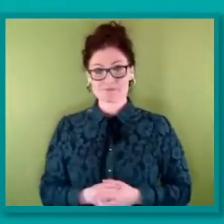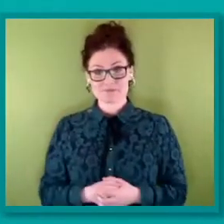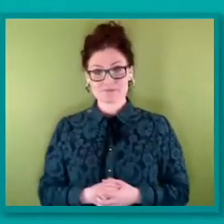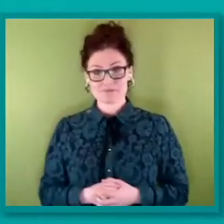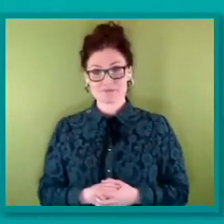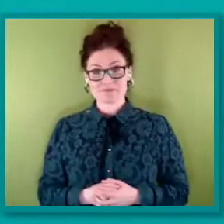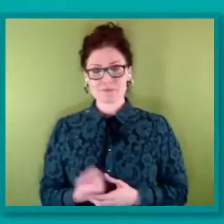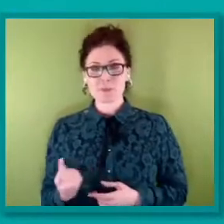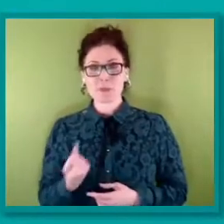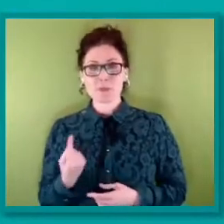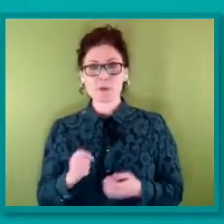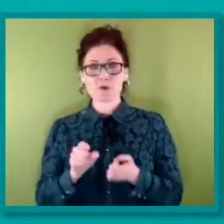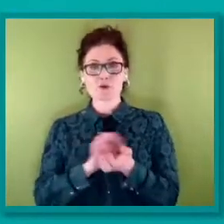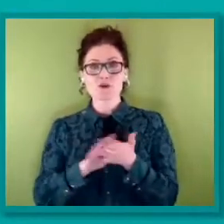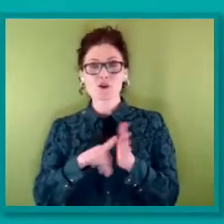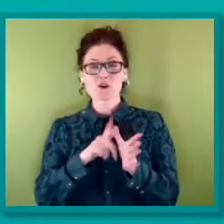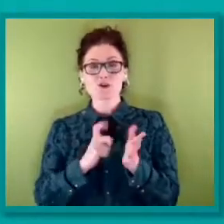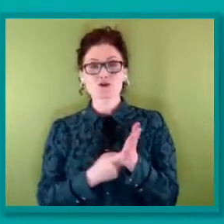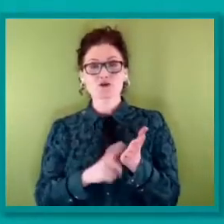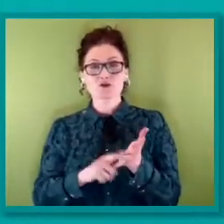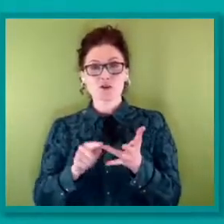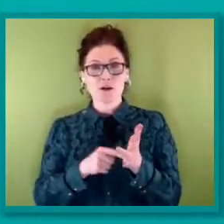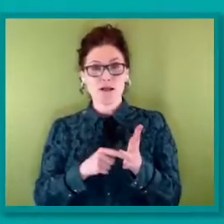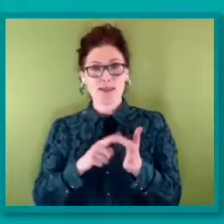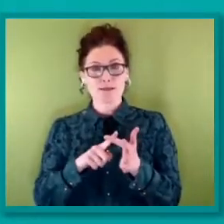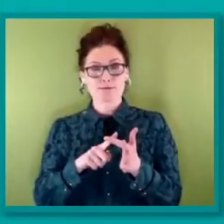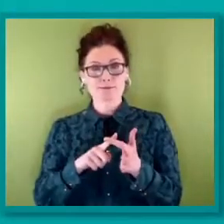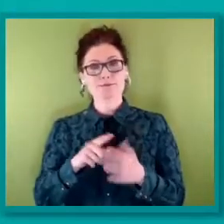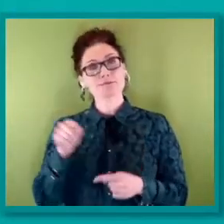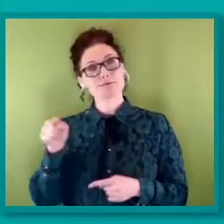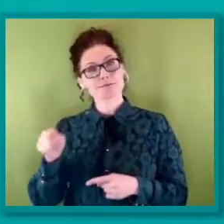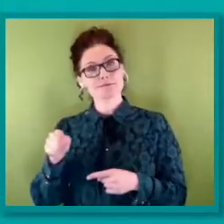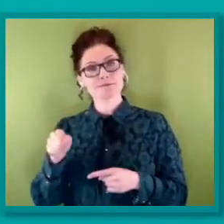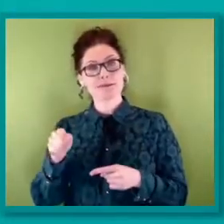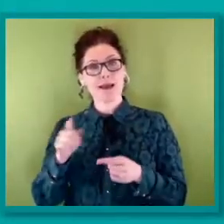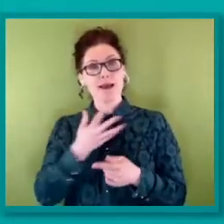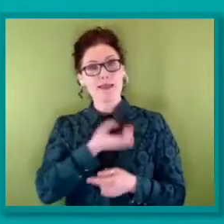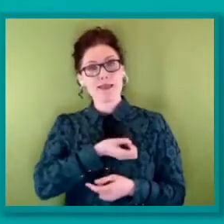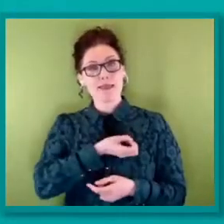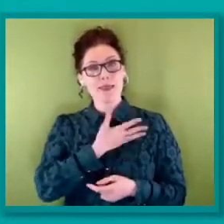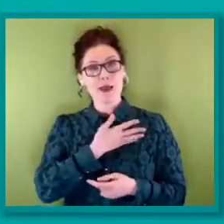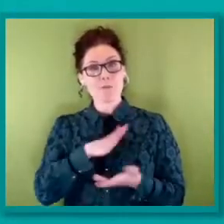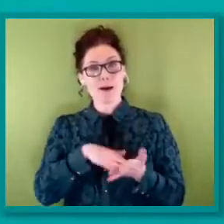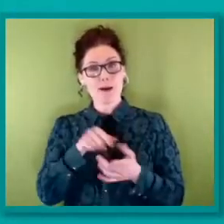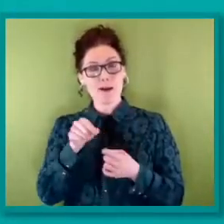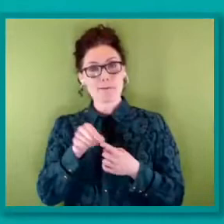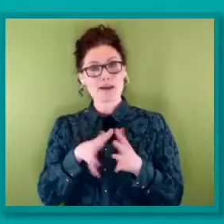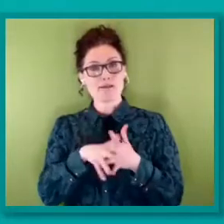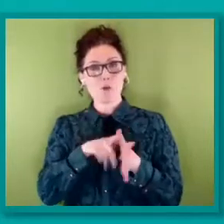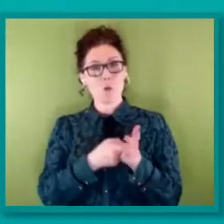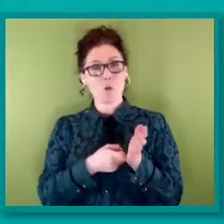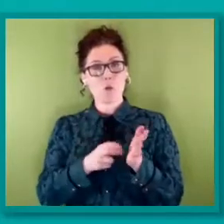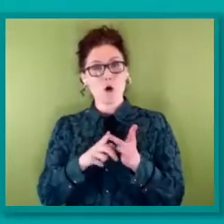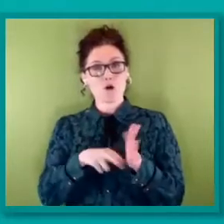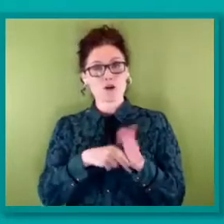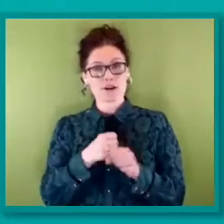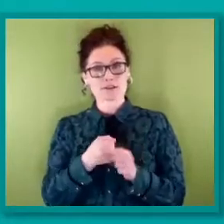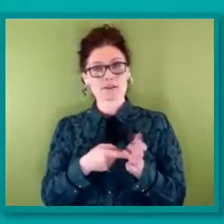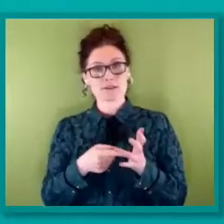Charlotte. Charlotte Nichols is the Labour MP for Warrington North and she's the shadow minister for women and equalities.